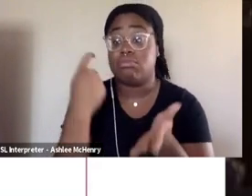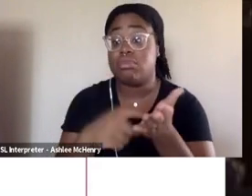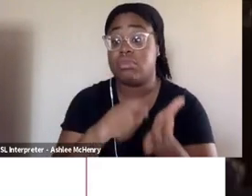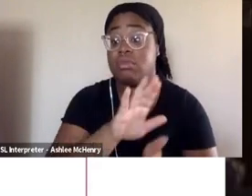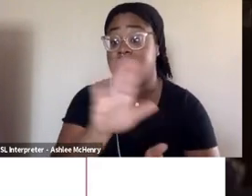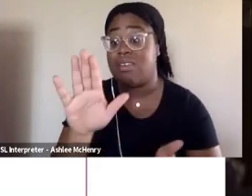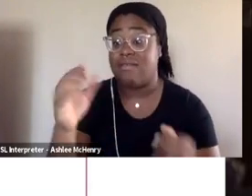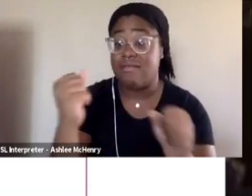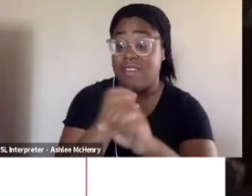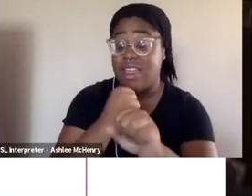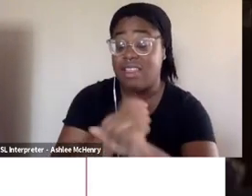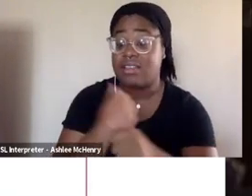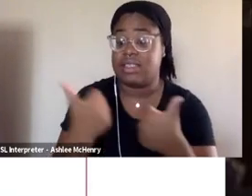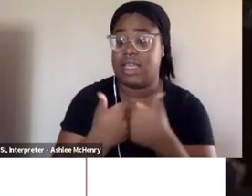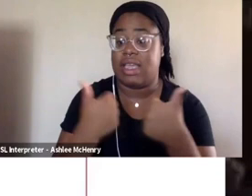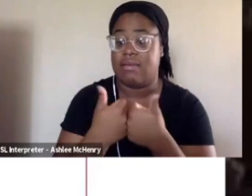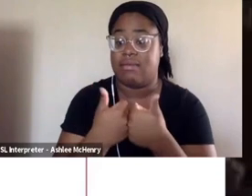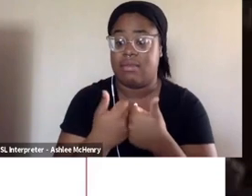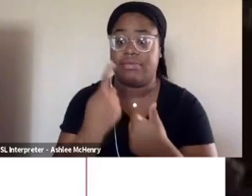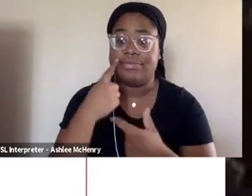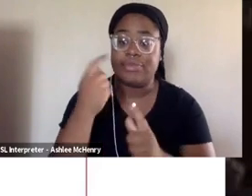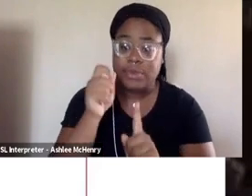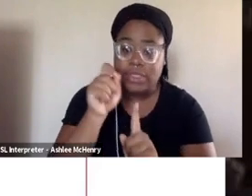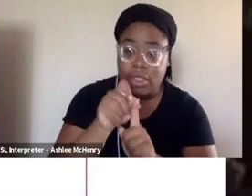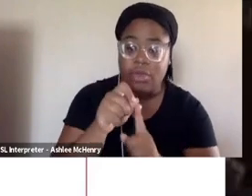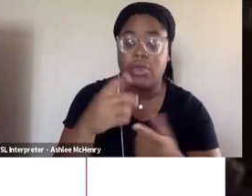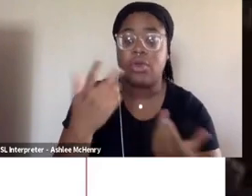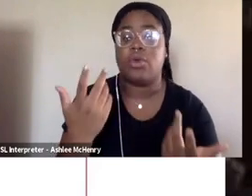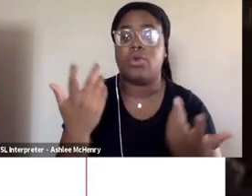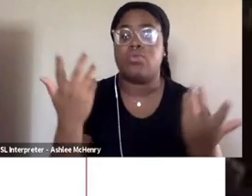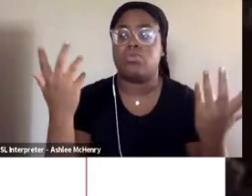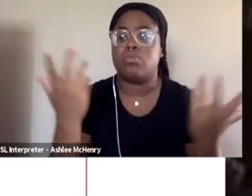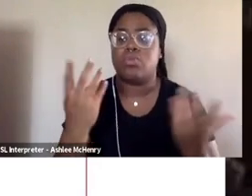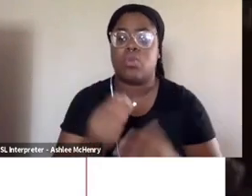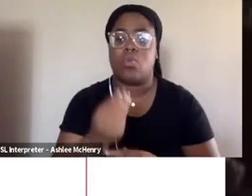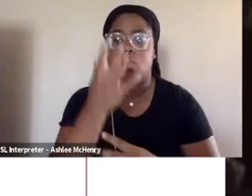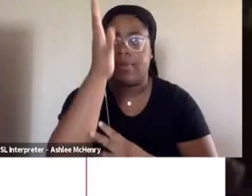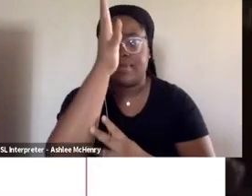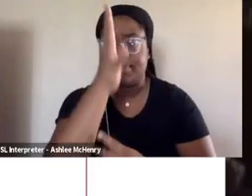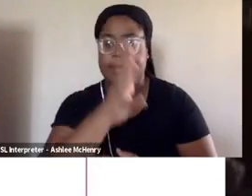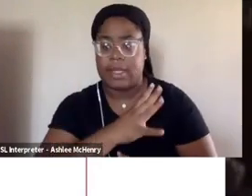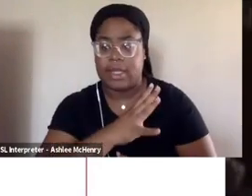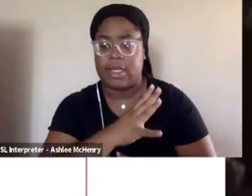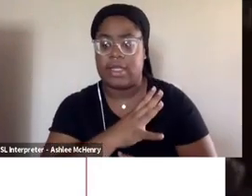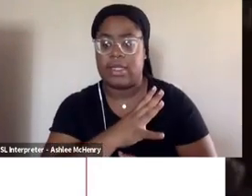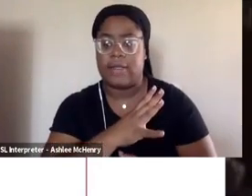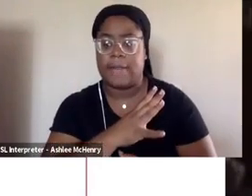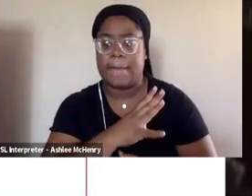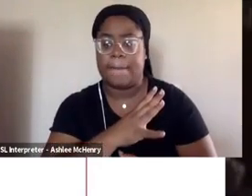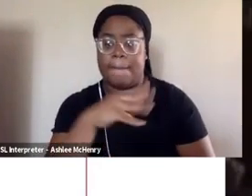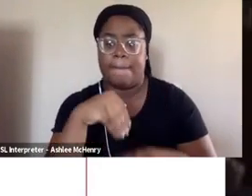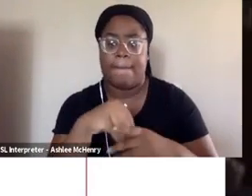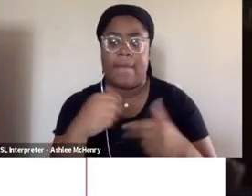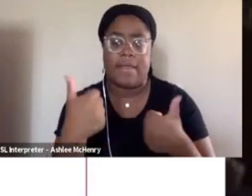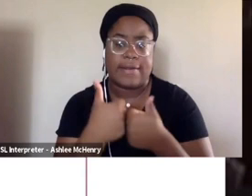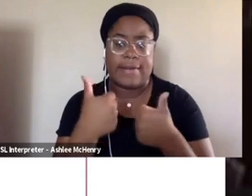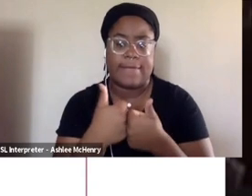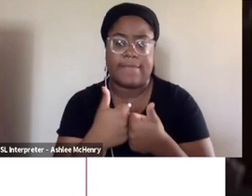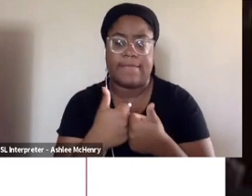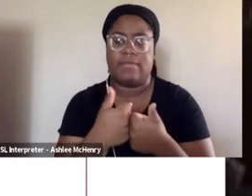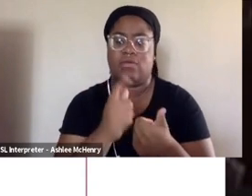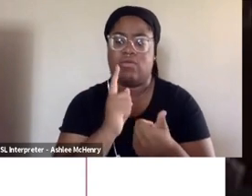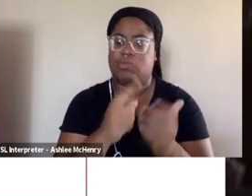and gaming in particular, the ways in which white men in video games are